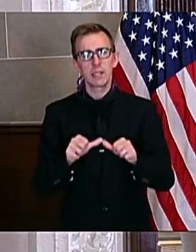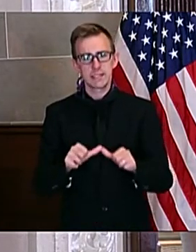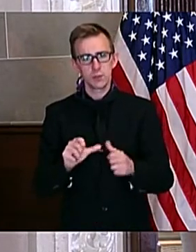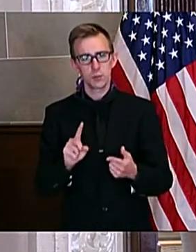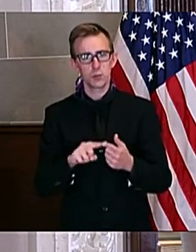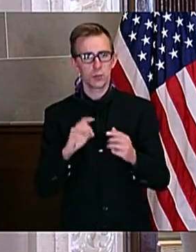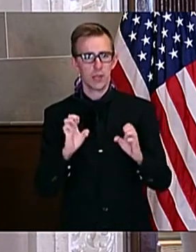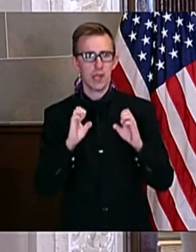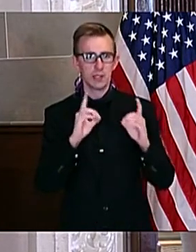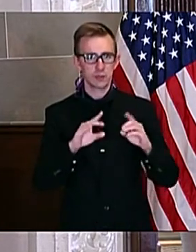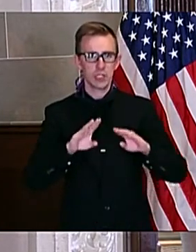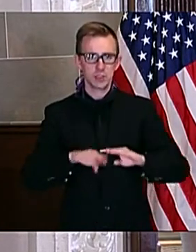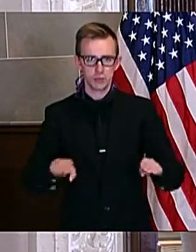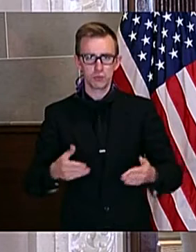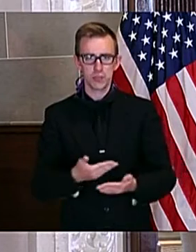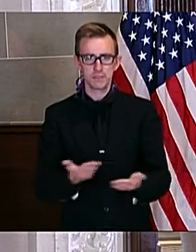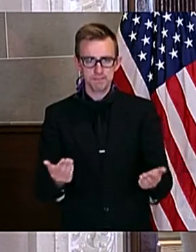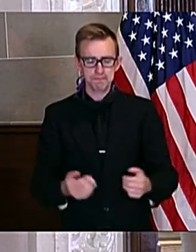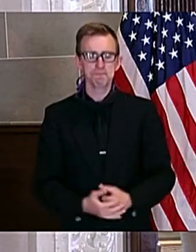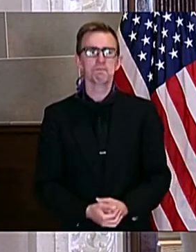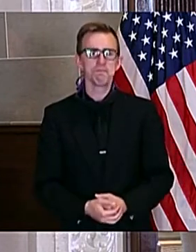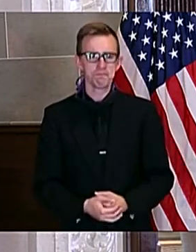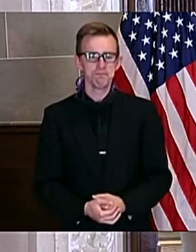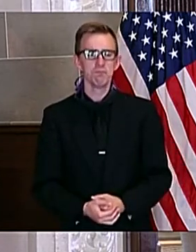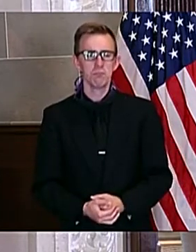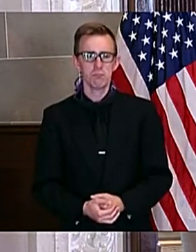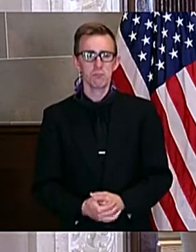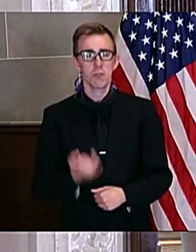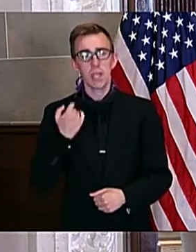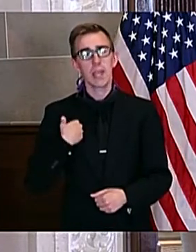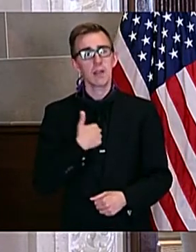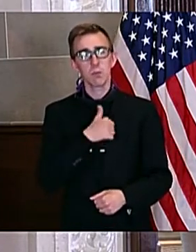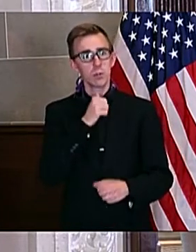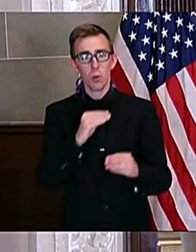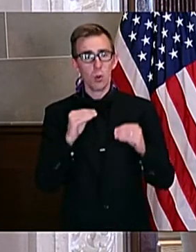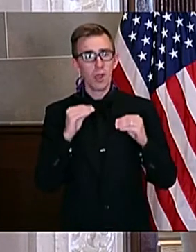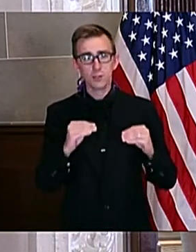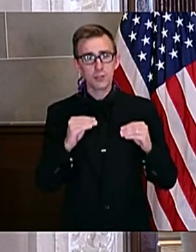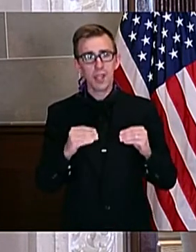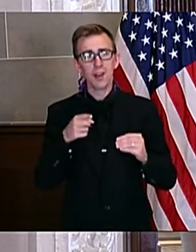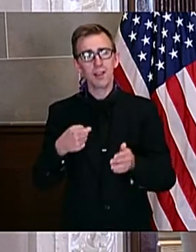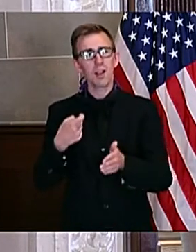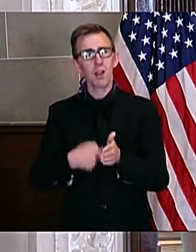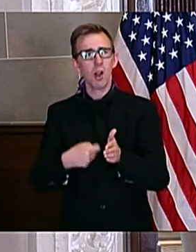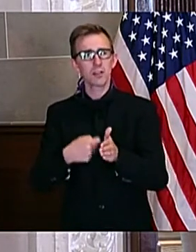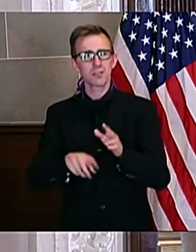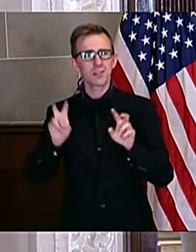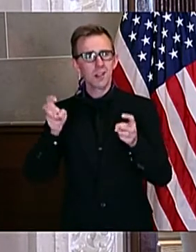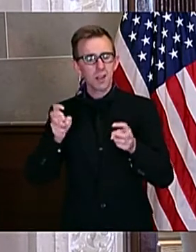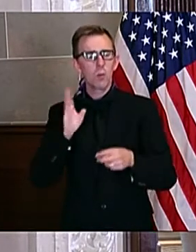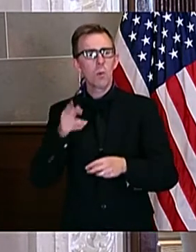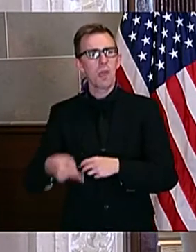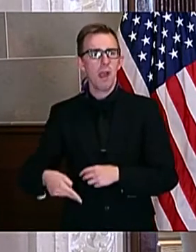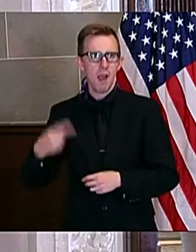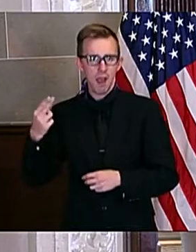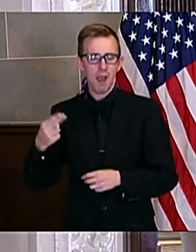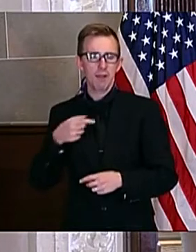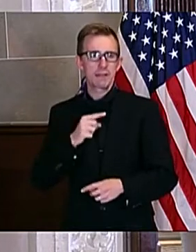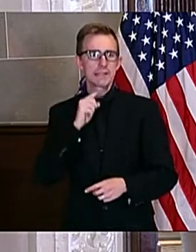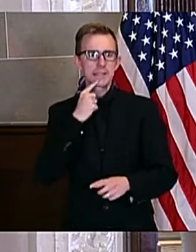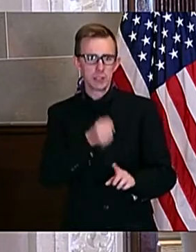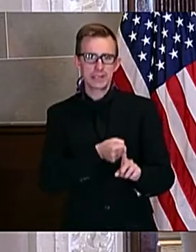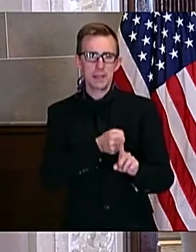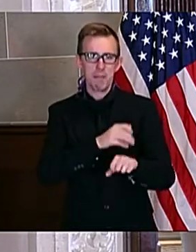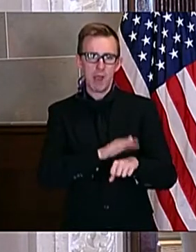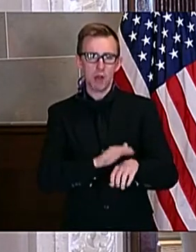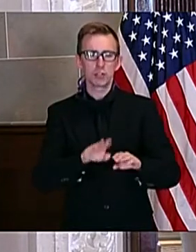educate our children. The cost of not doing so is too great. The impact of these cuts may look different